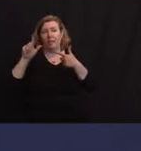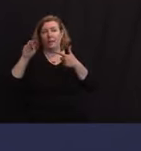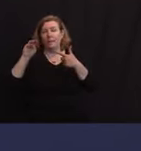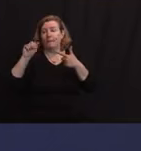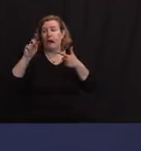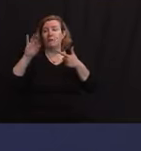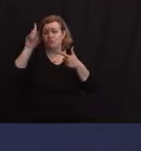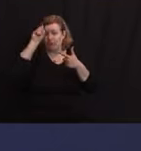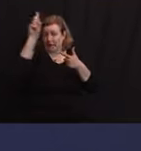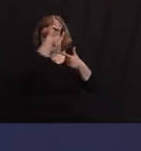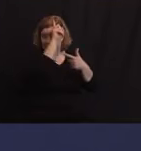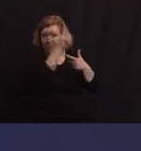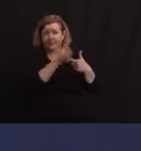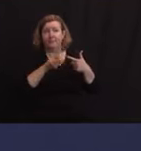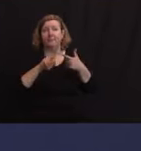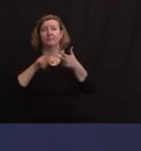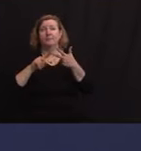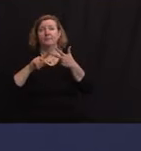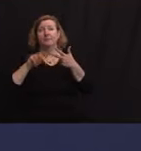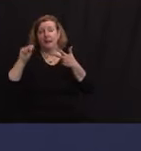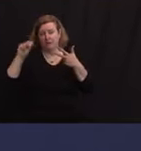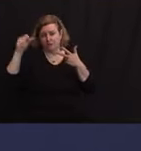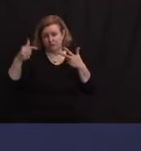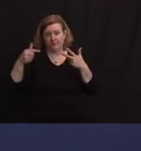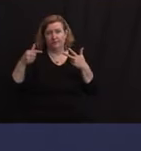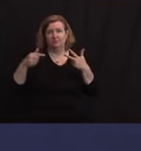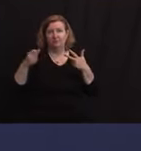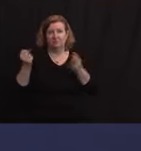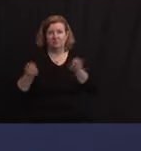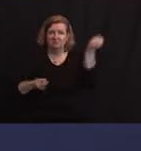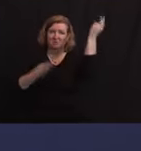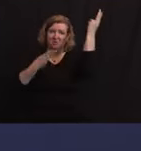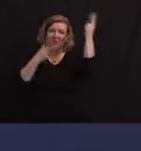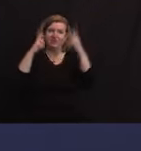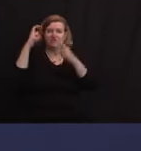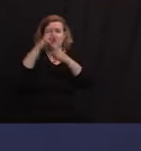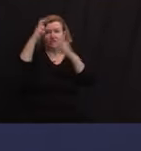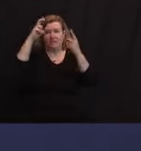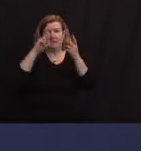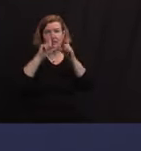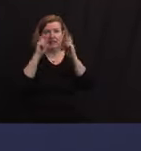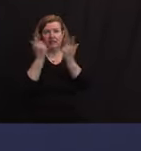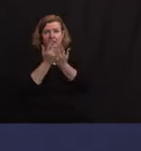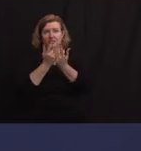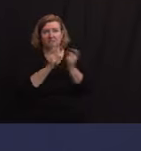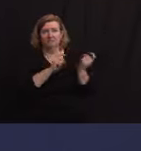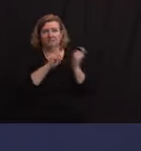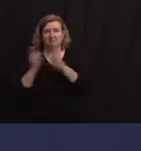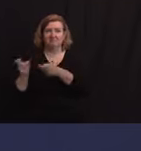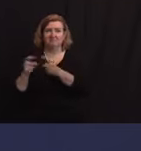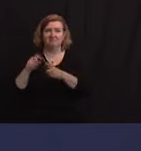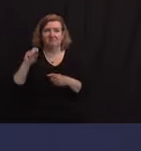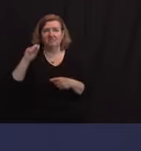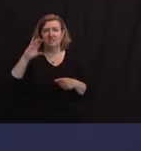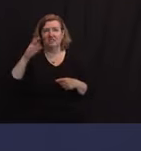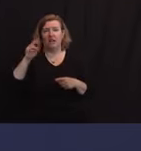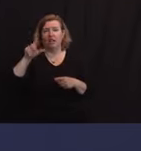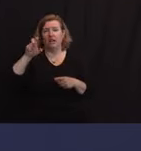PSG out of the Champions League and have awarded it to Chelsea, Pat. So, there. Who the heck knows?